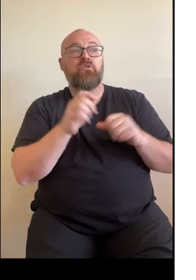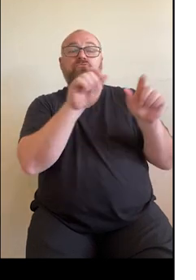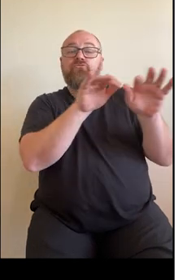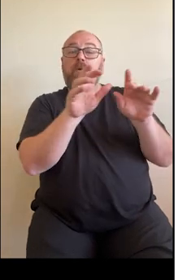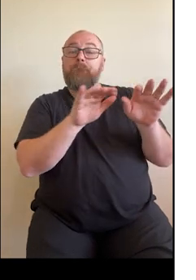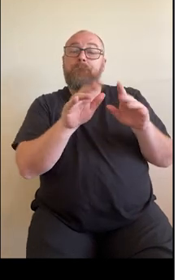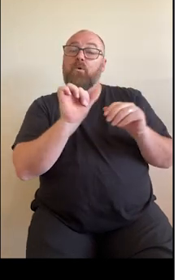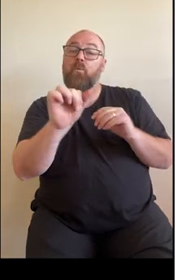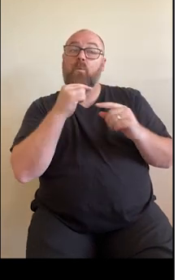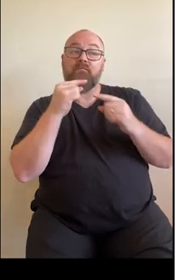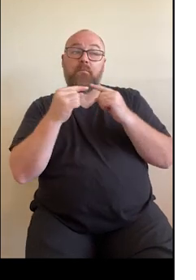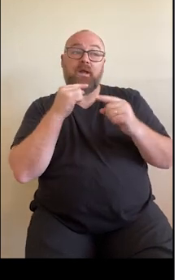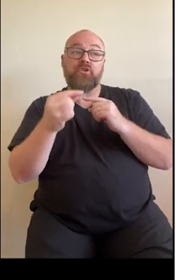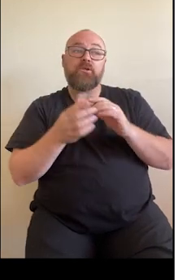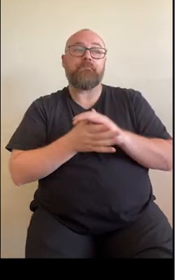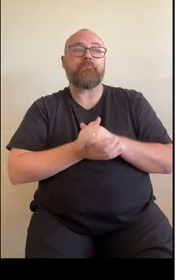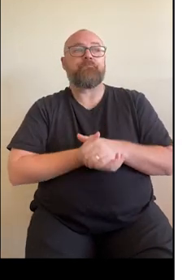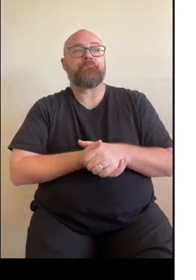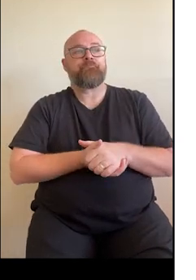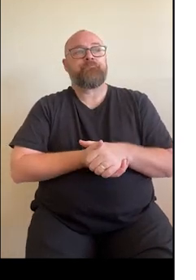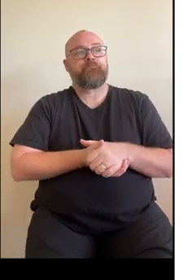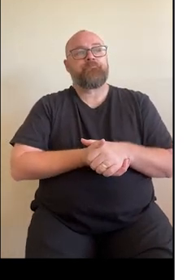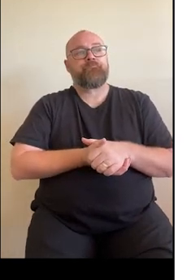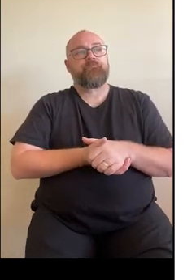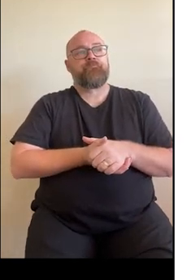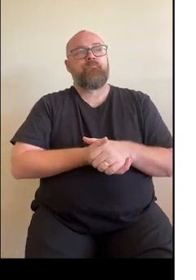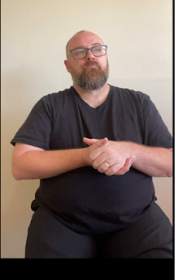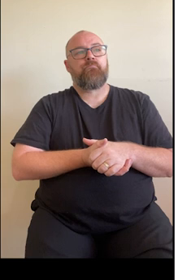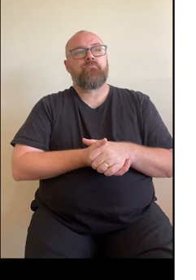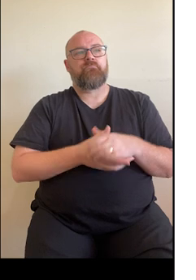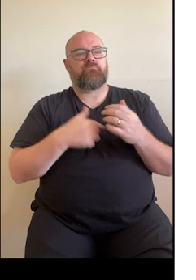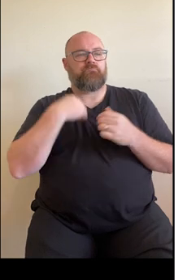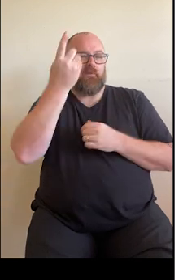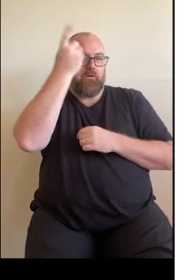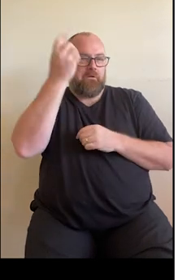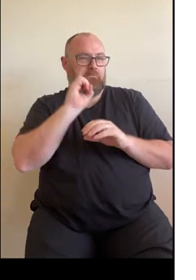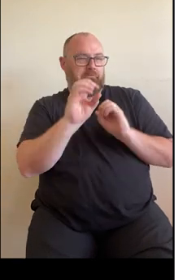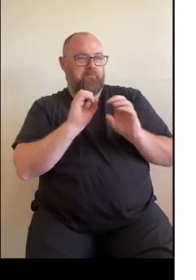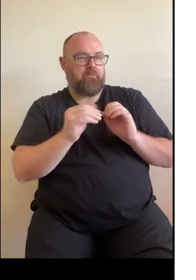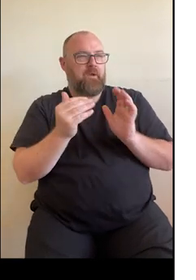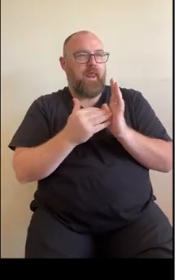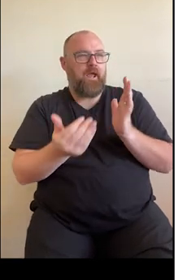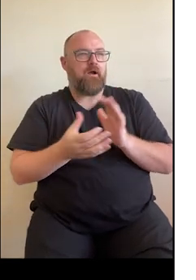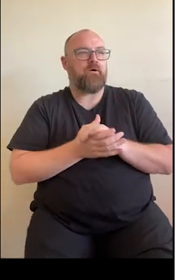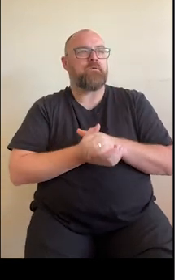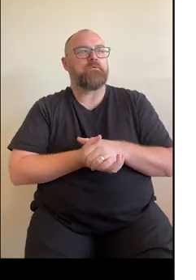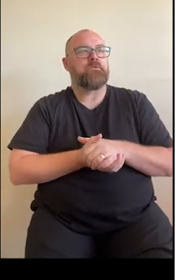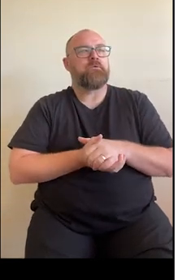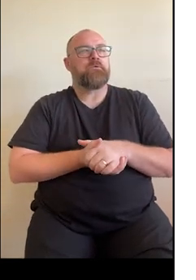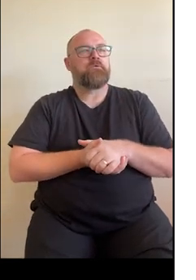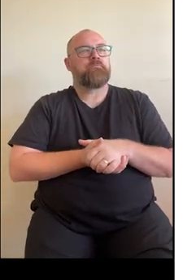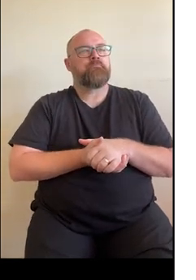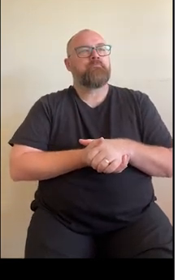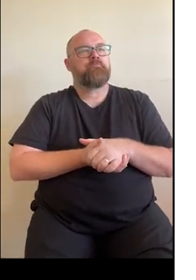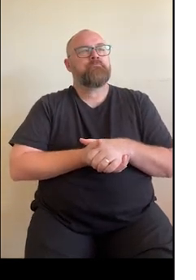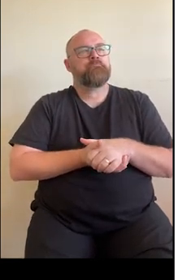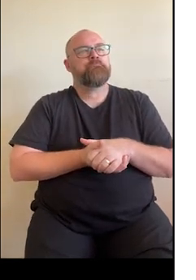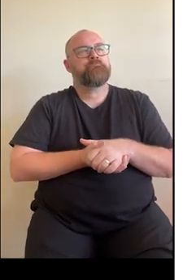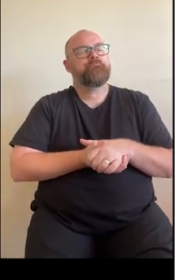your information in there. And I've just entered some information as an example for you.